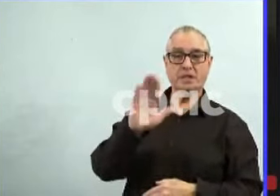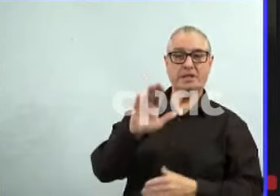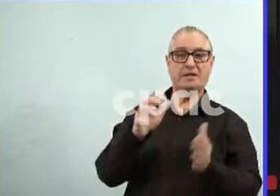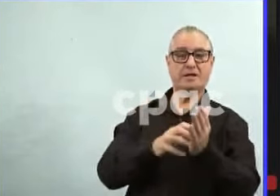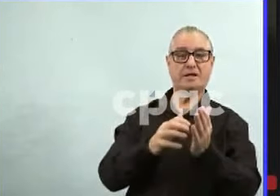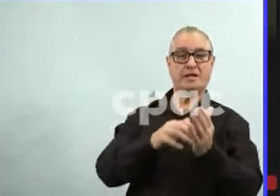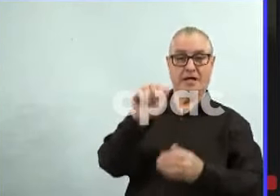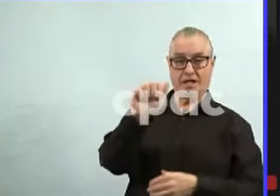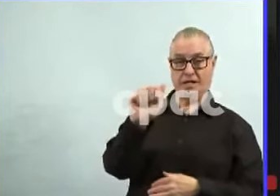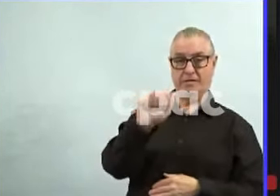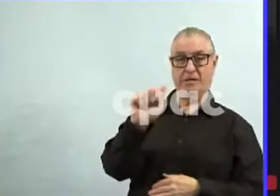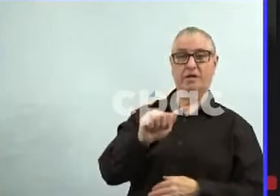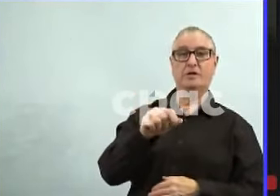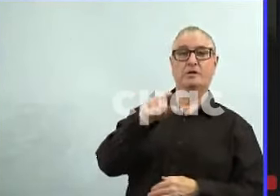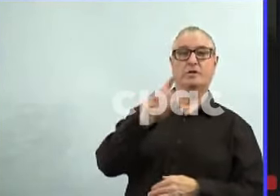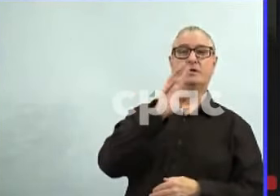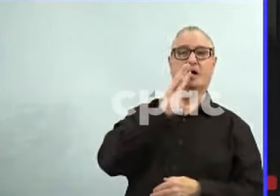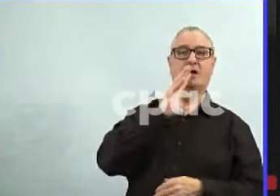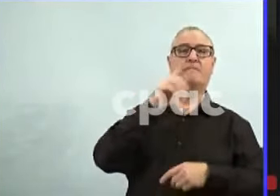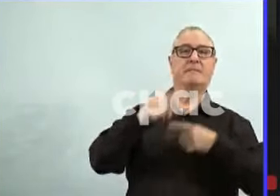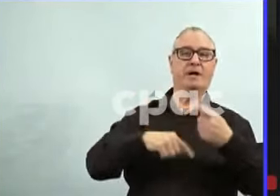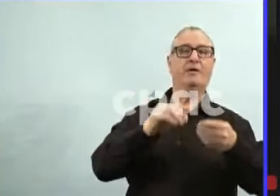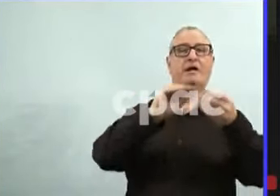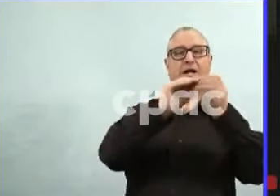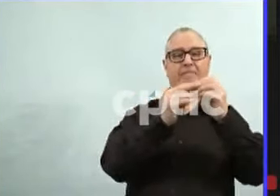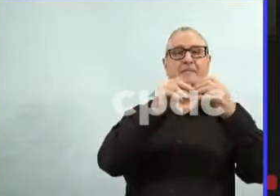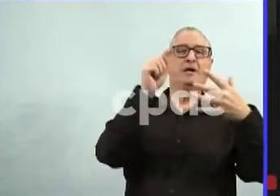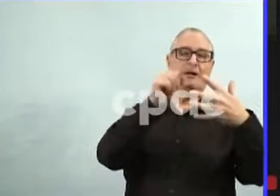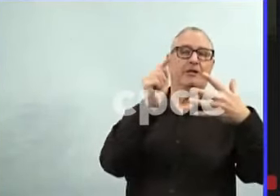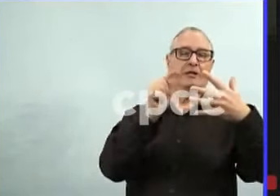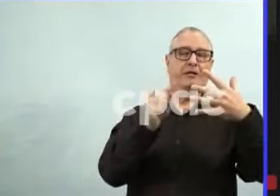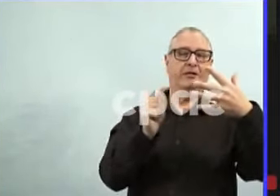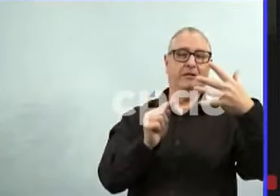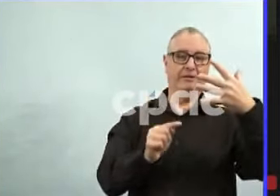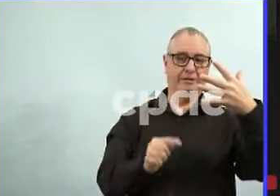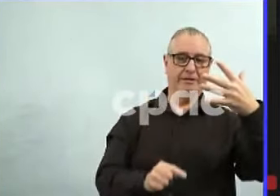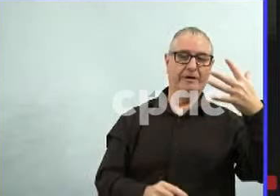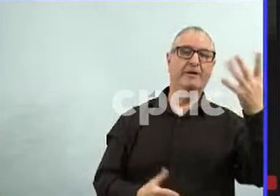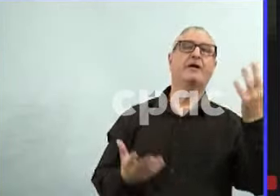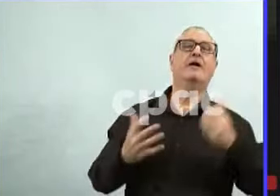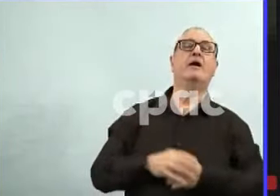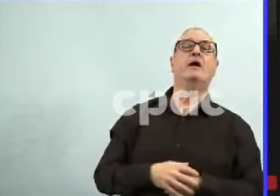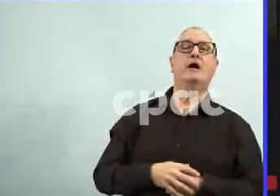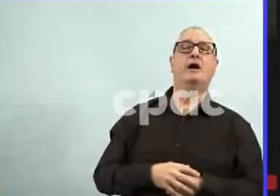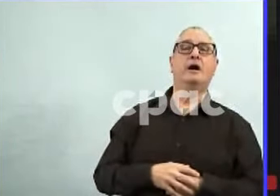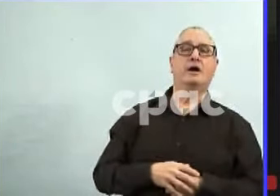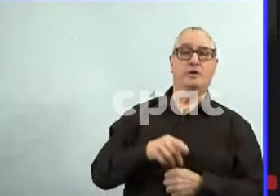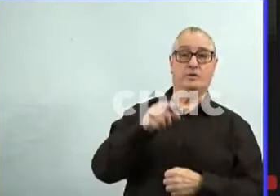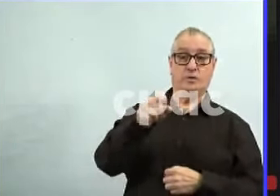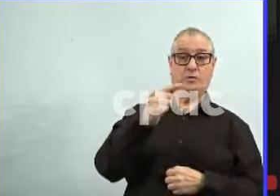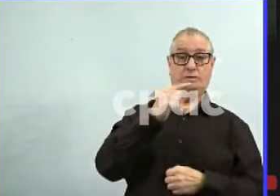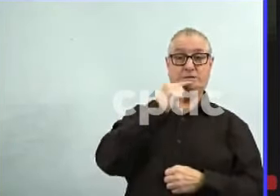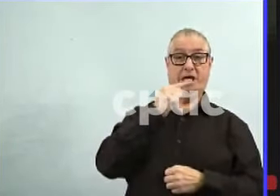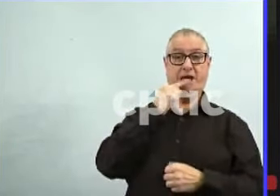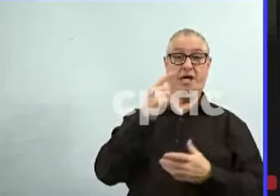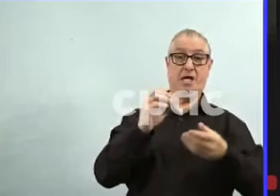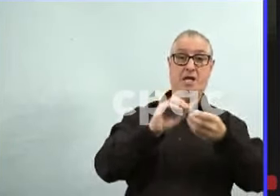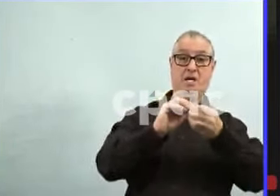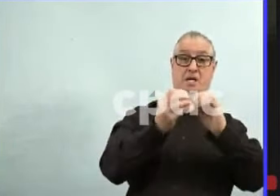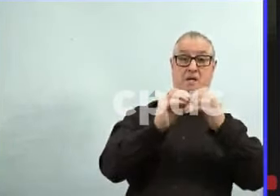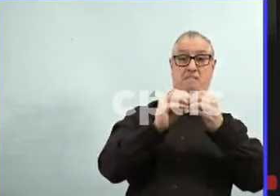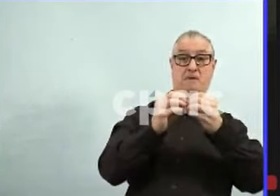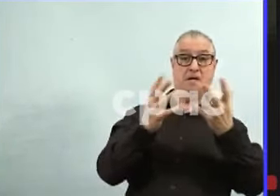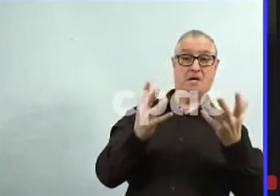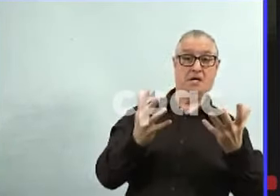generally the last of the lagging indicators is the number of deaths. And I know we're revealing a